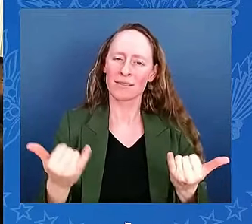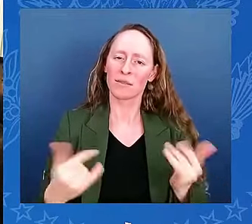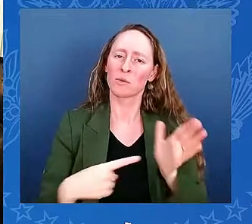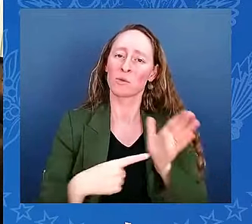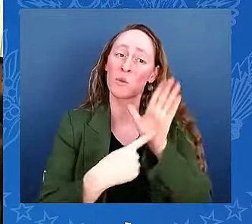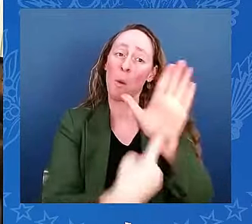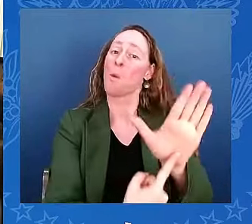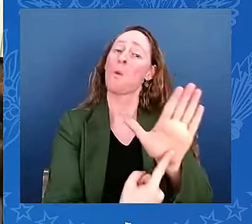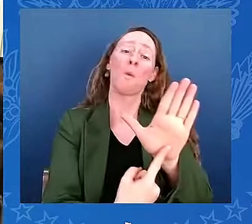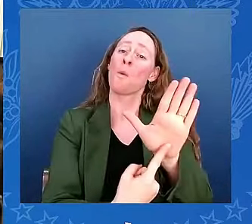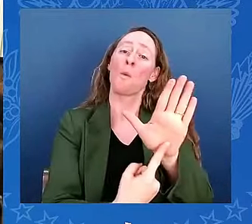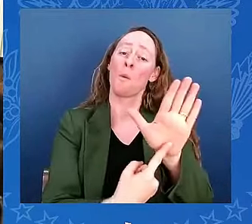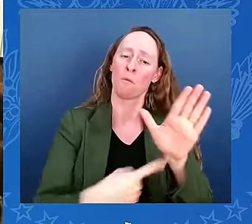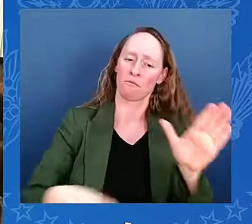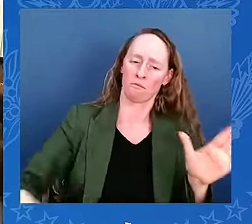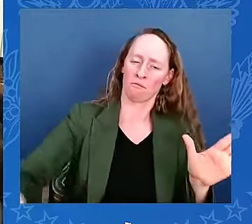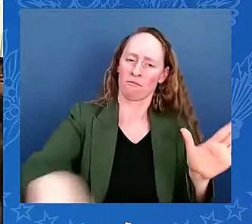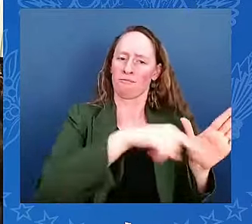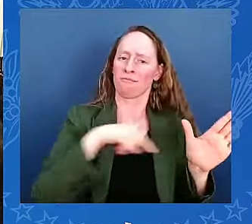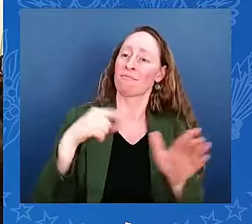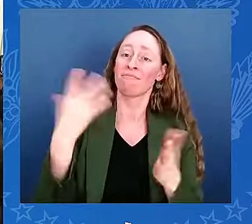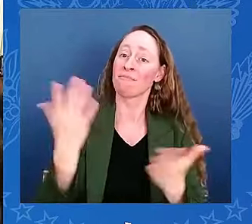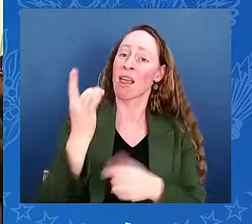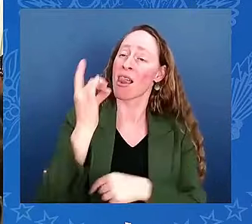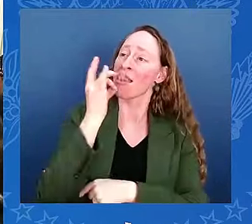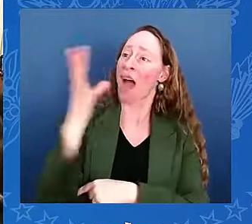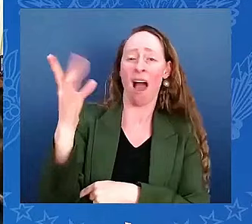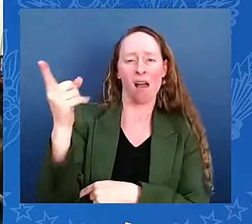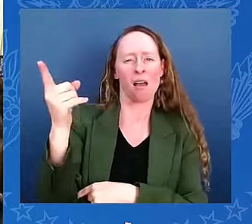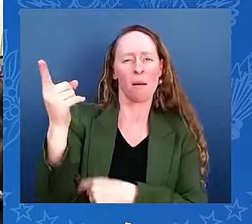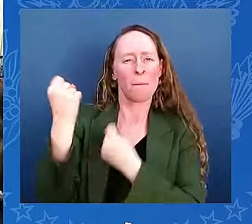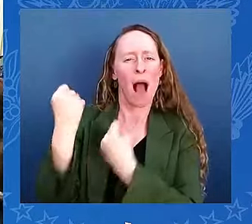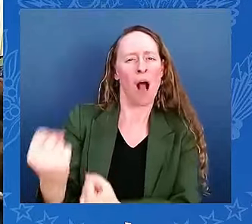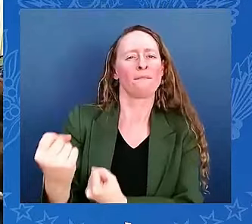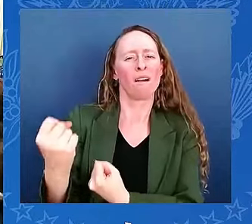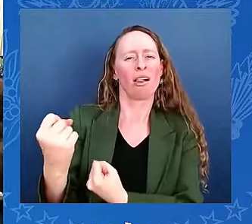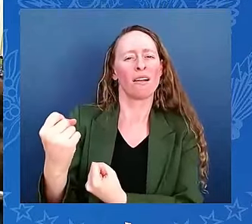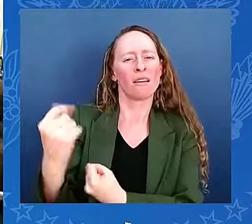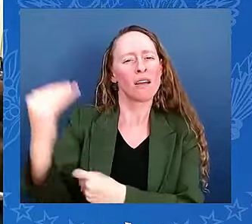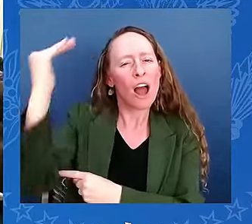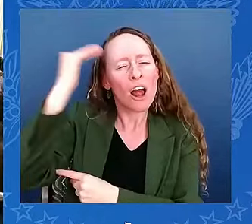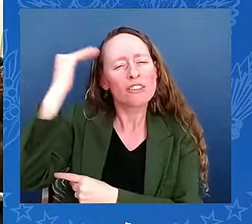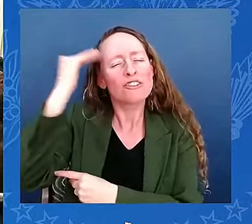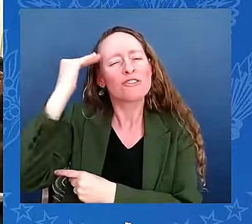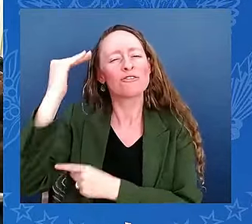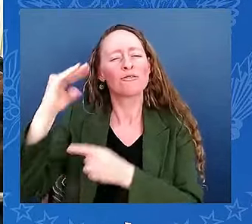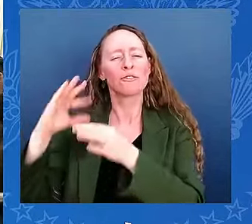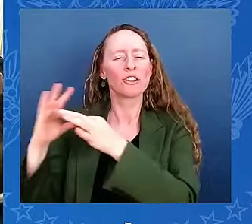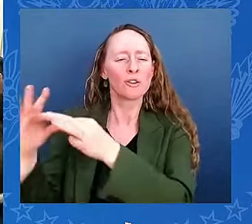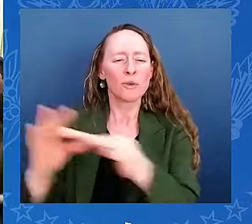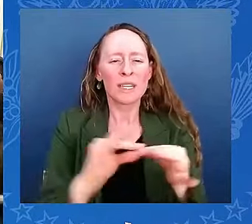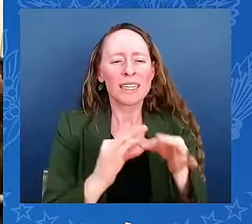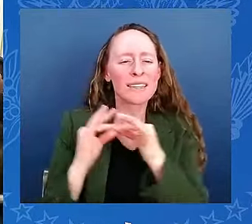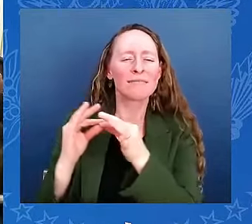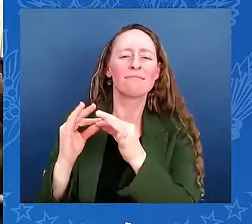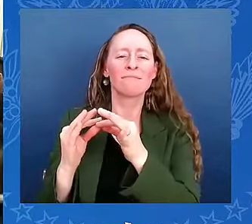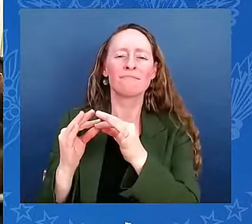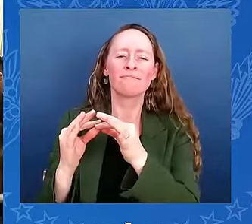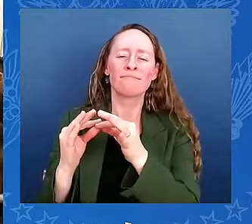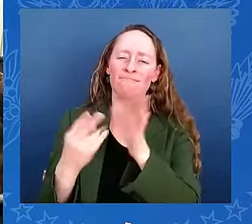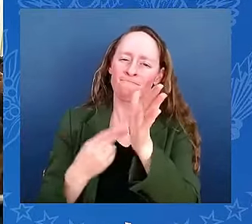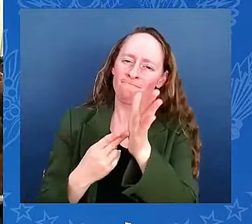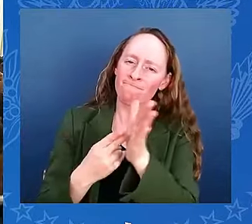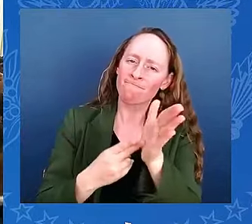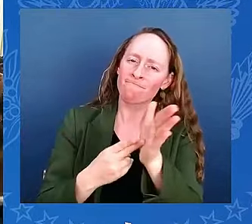light of knowledge, the light of unity and truth, the light of freedom for democracy, for America —